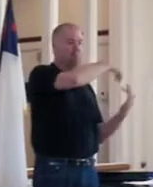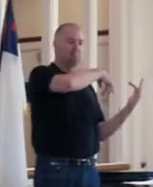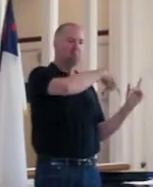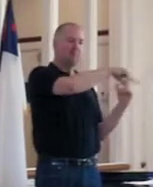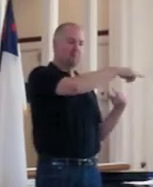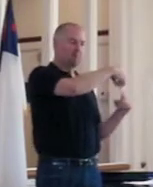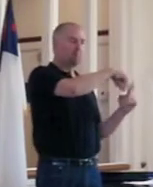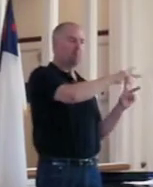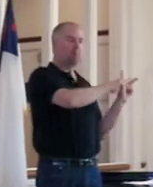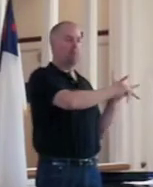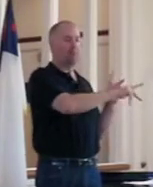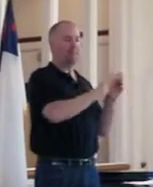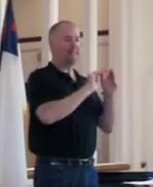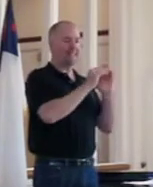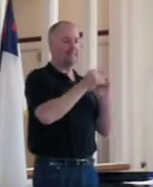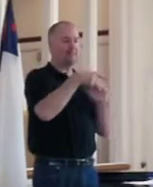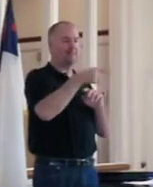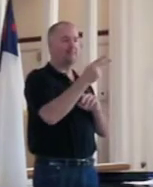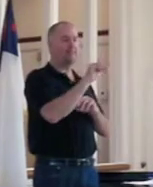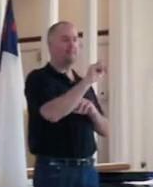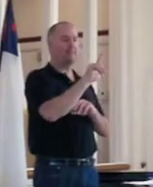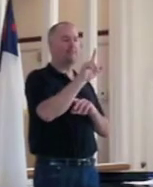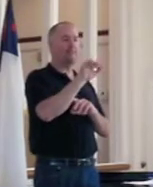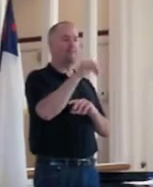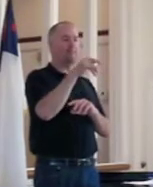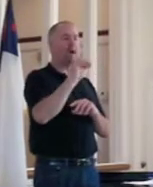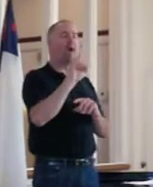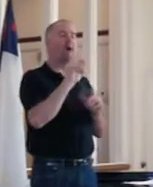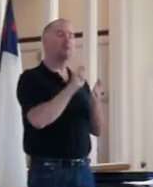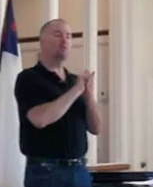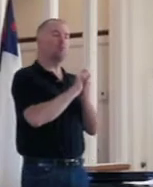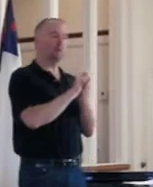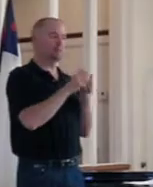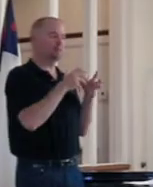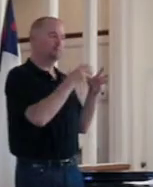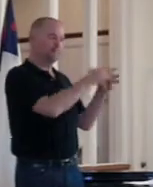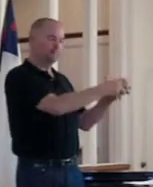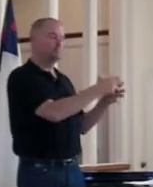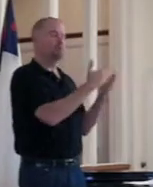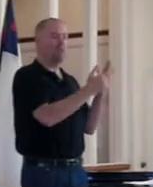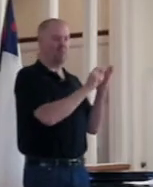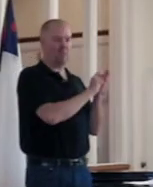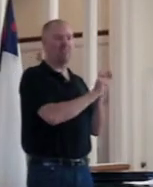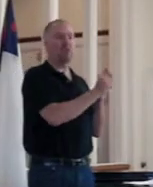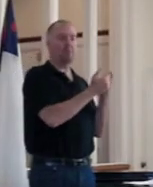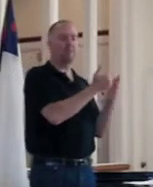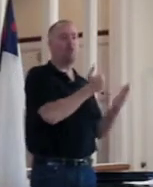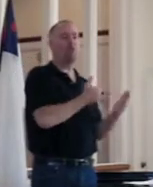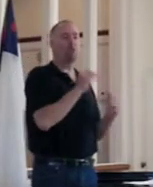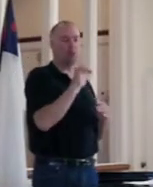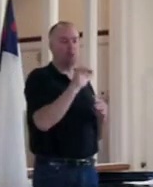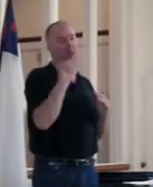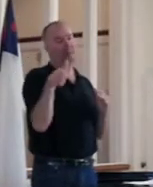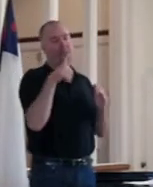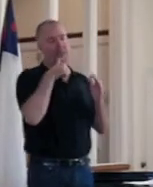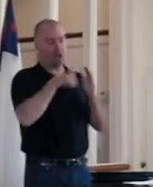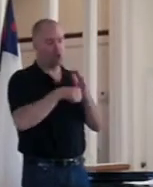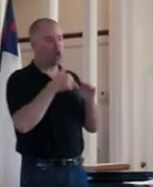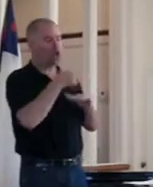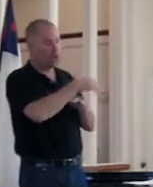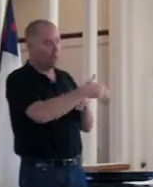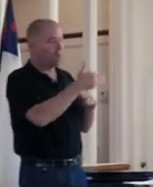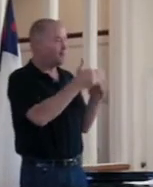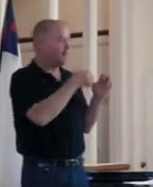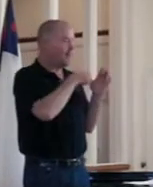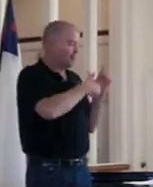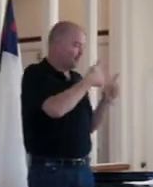these people in the city of Philippi that he's writing to and probably have written to at other times letters that somehow were lost